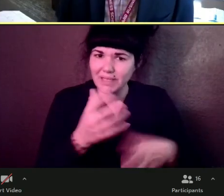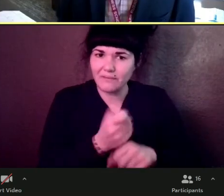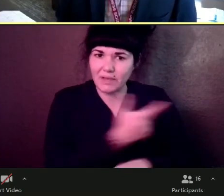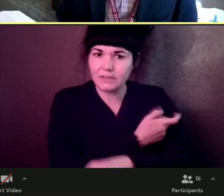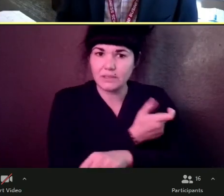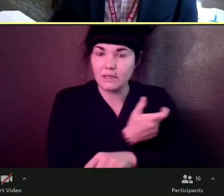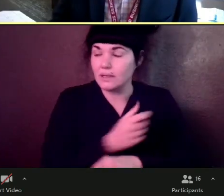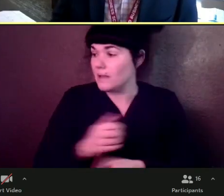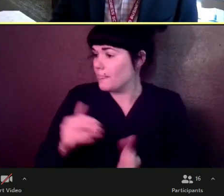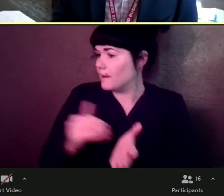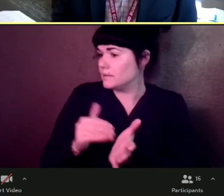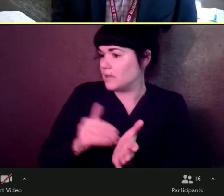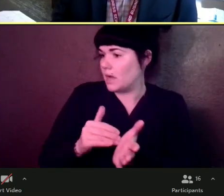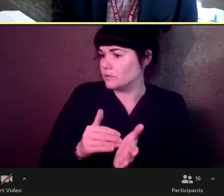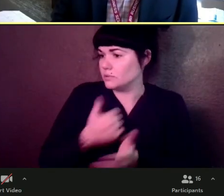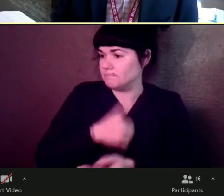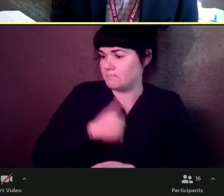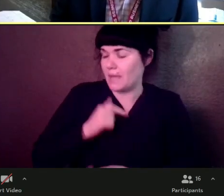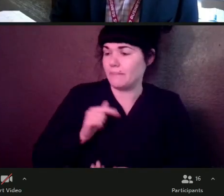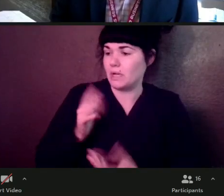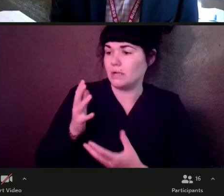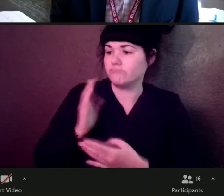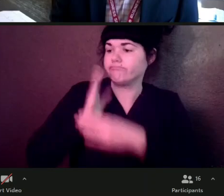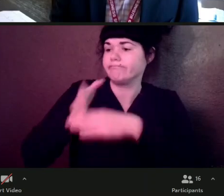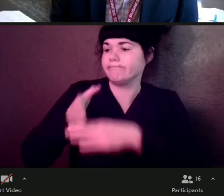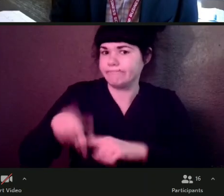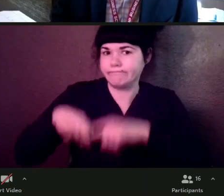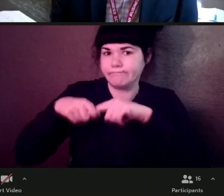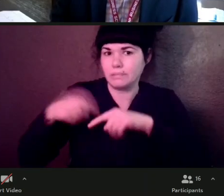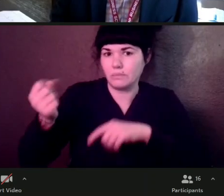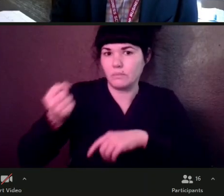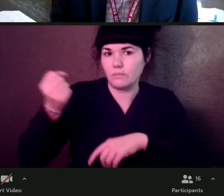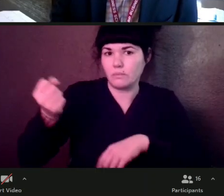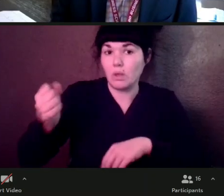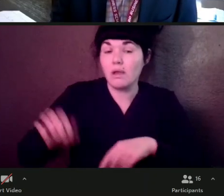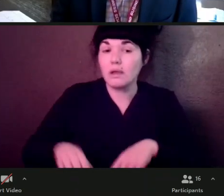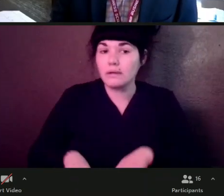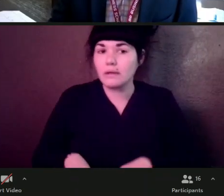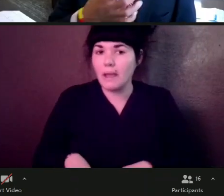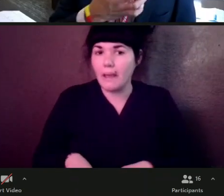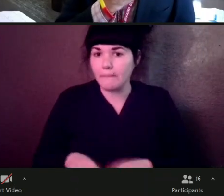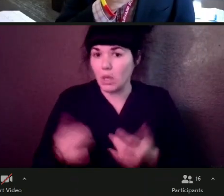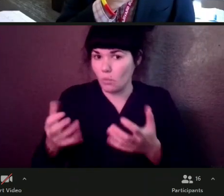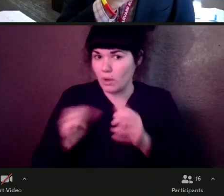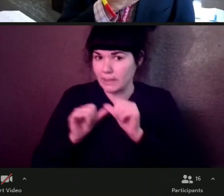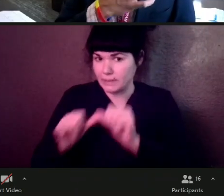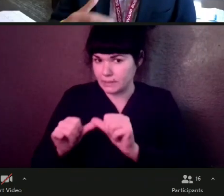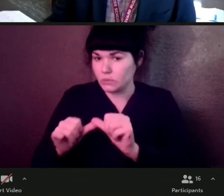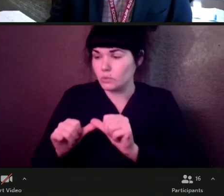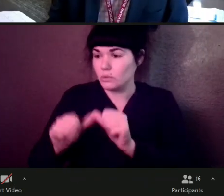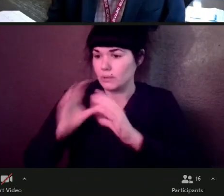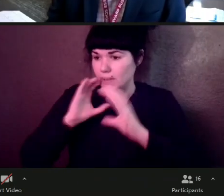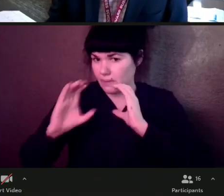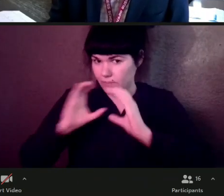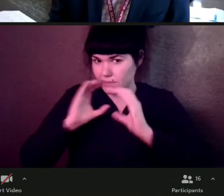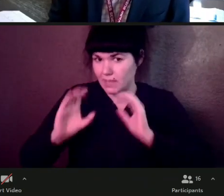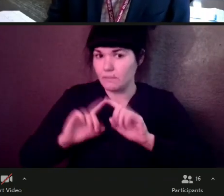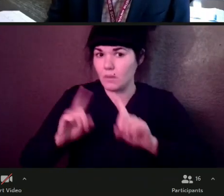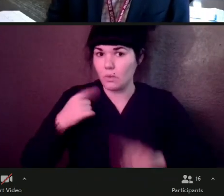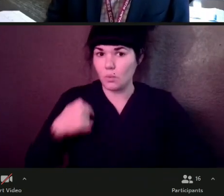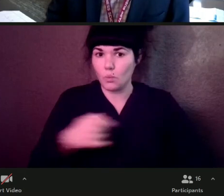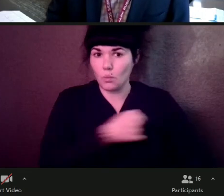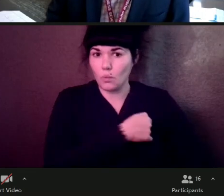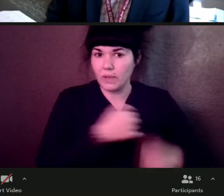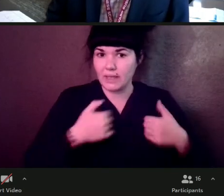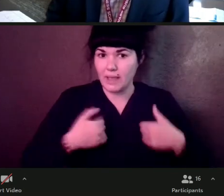This is super helpful. And I want to continue this conversation because I think your message is fantastic. We have a guest on who, um, we wanted